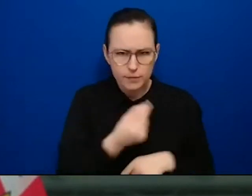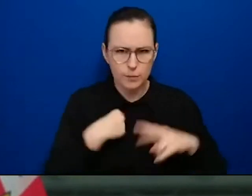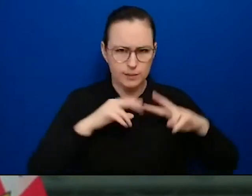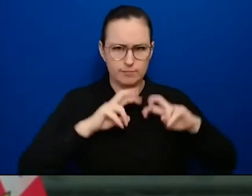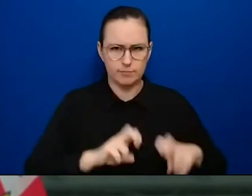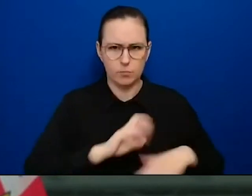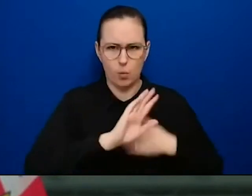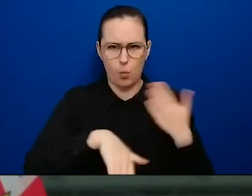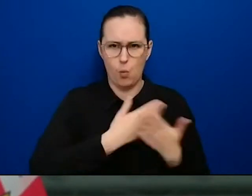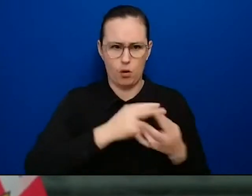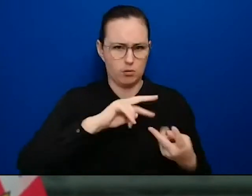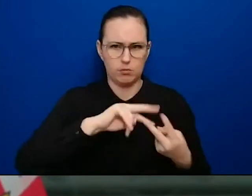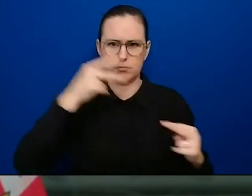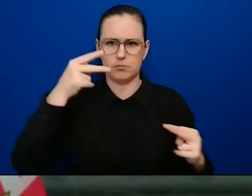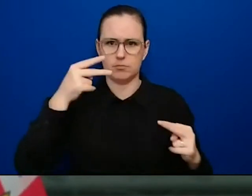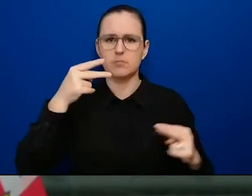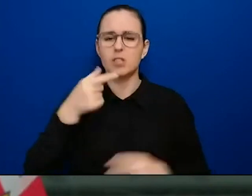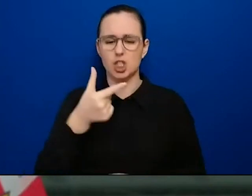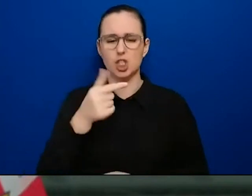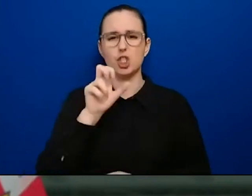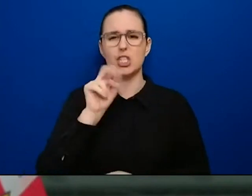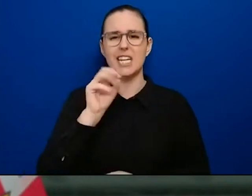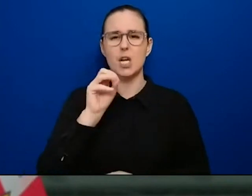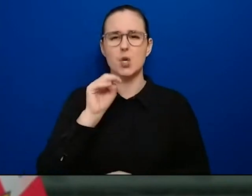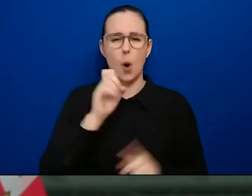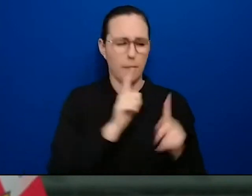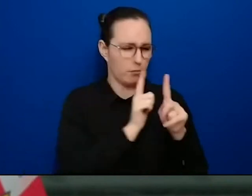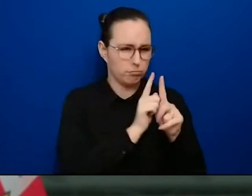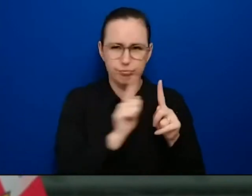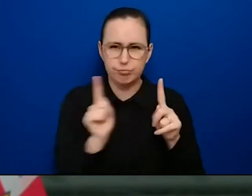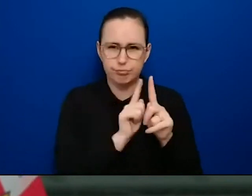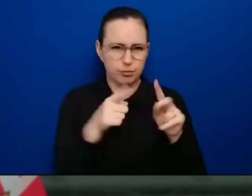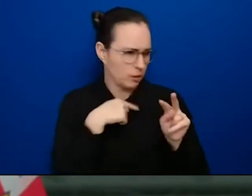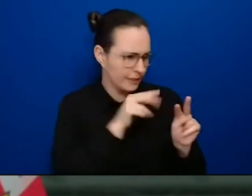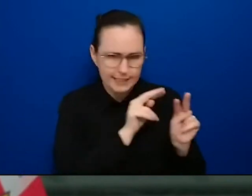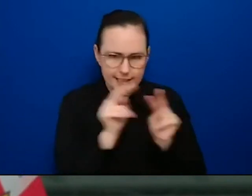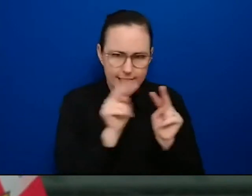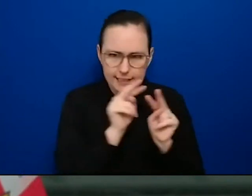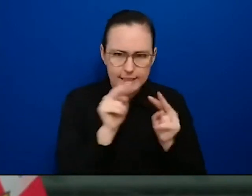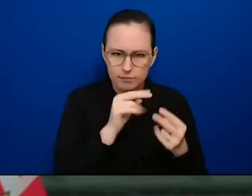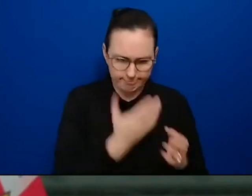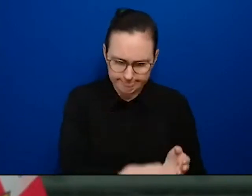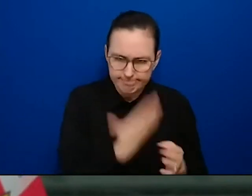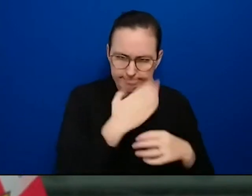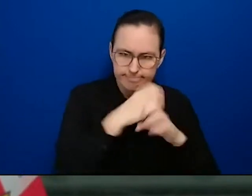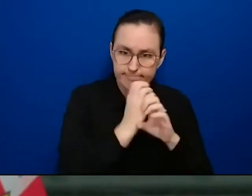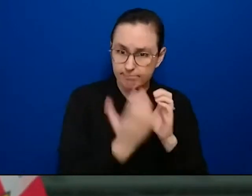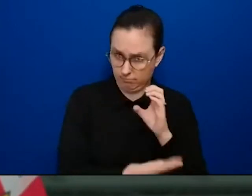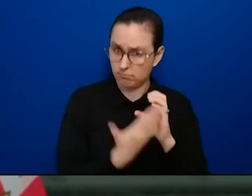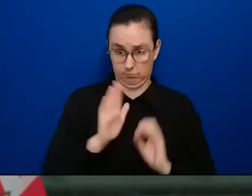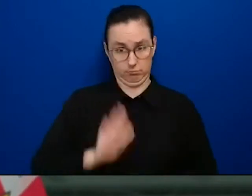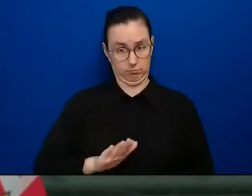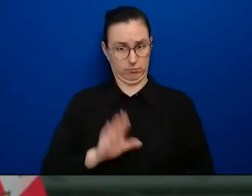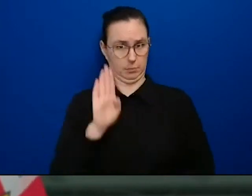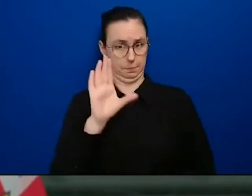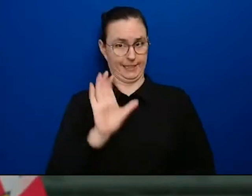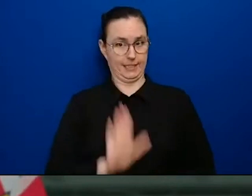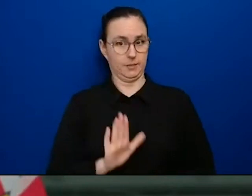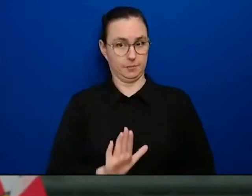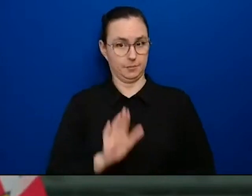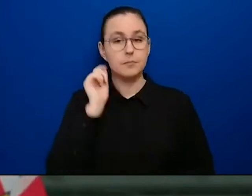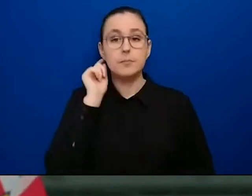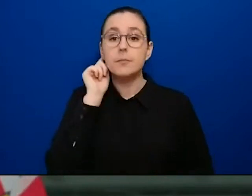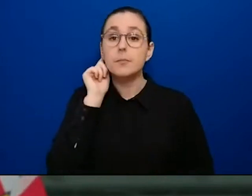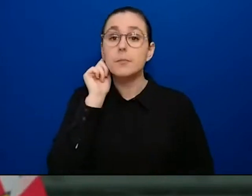And that's, there was, there's a program as well nationally to do random testing of vaccinated